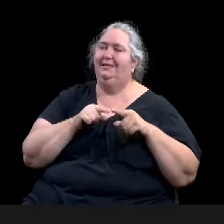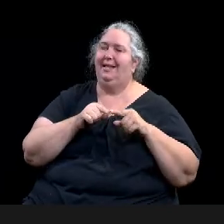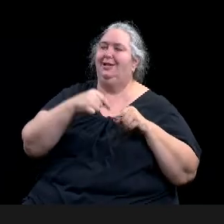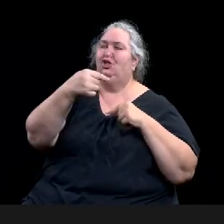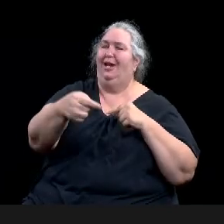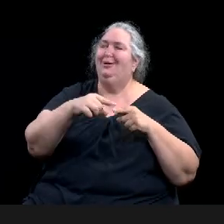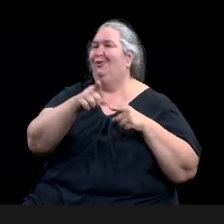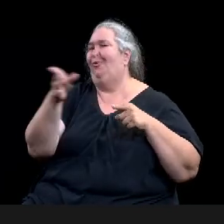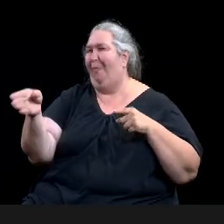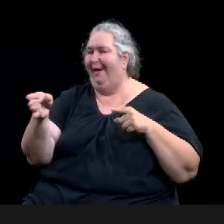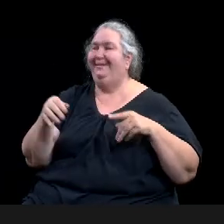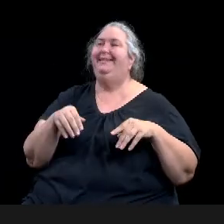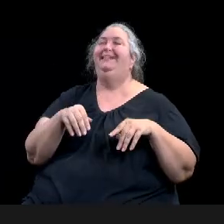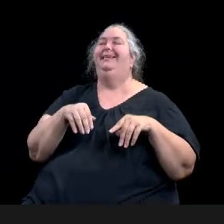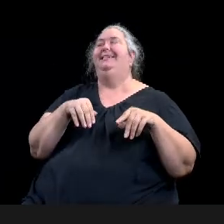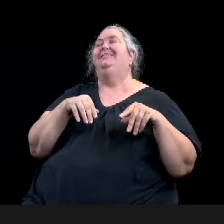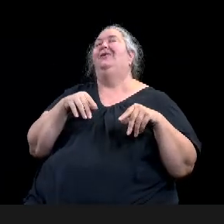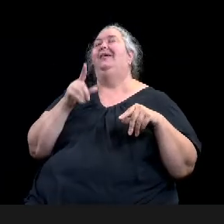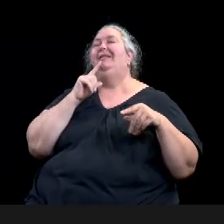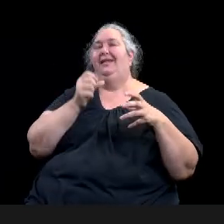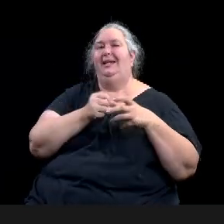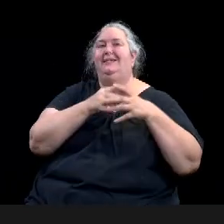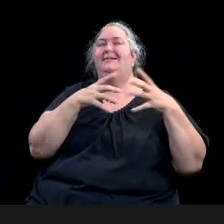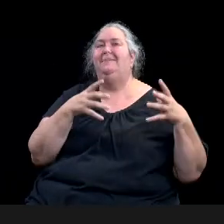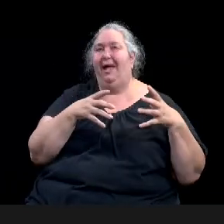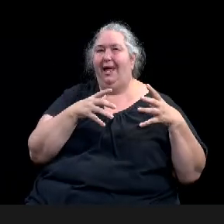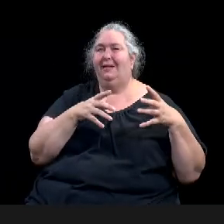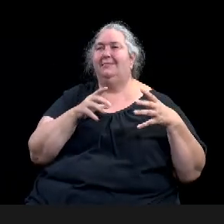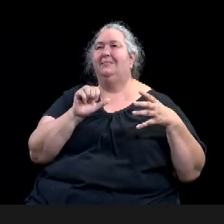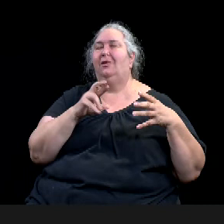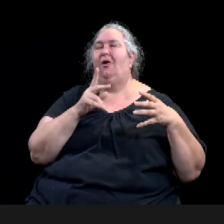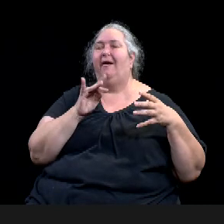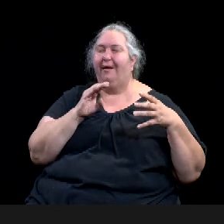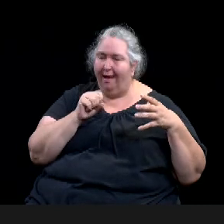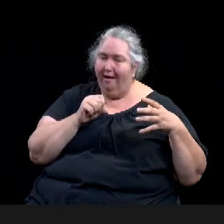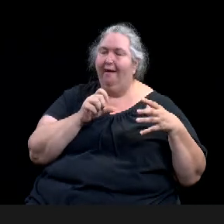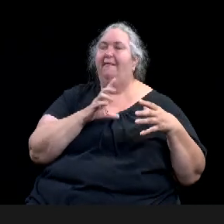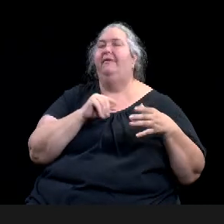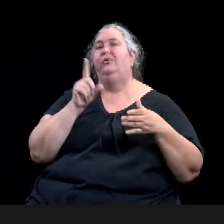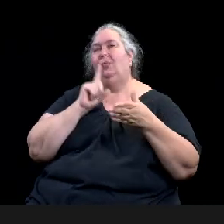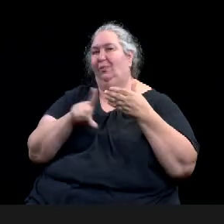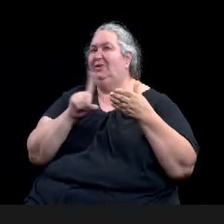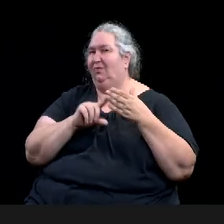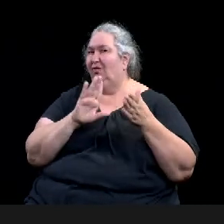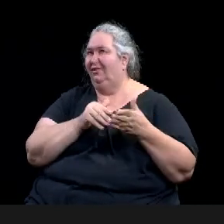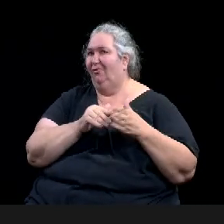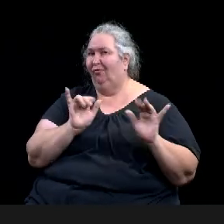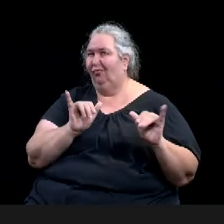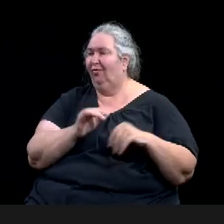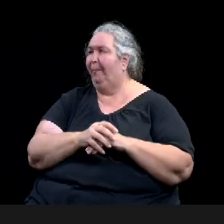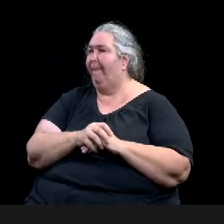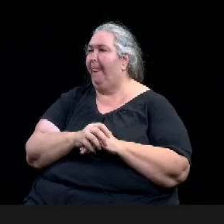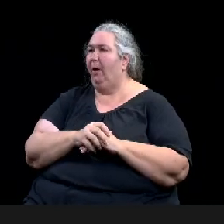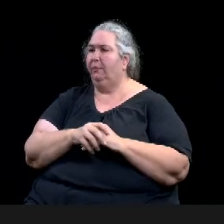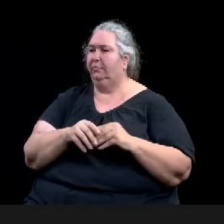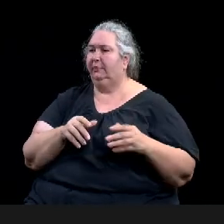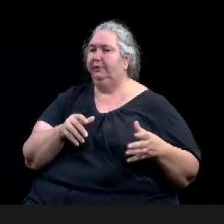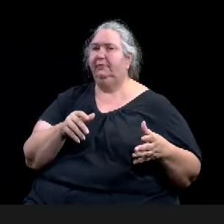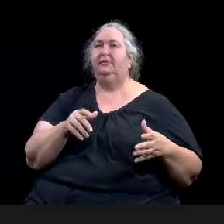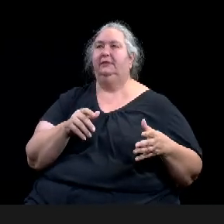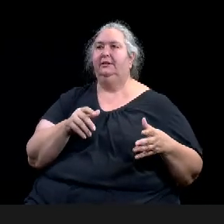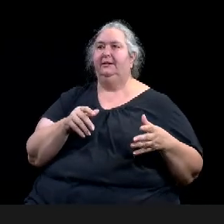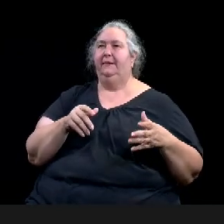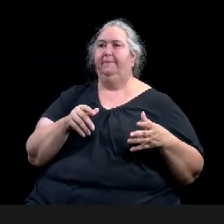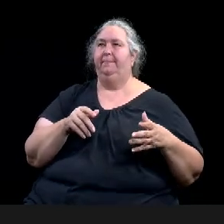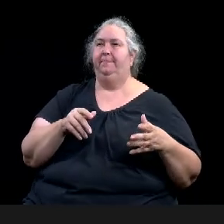And in the, the, the next plan, the difference is not that much different. Uh,